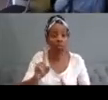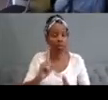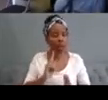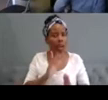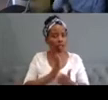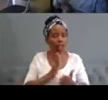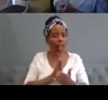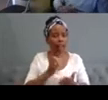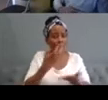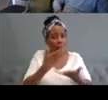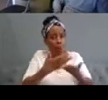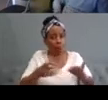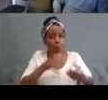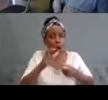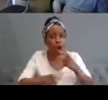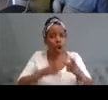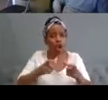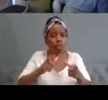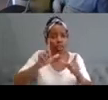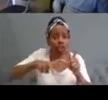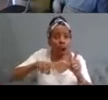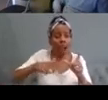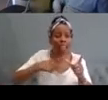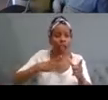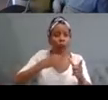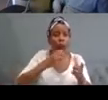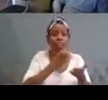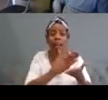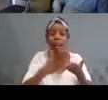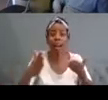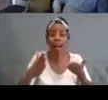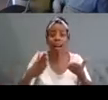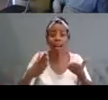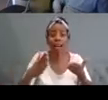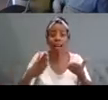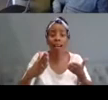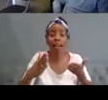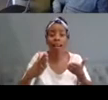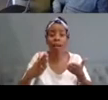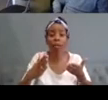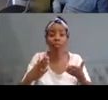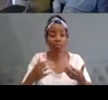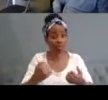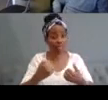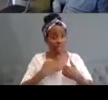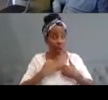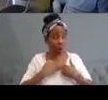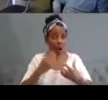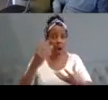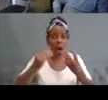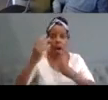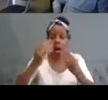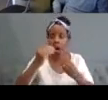clearly as we can even though it's in flux and our understanding is changing all the time